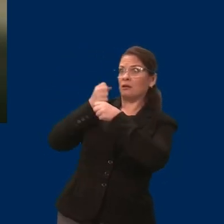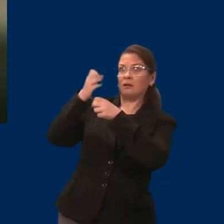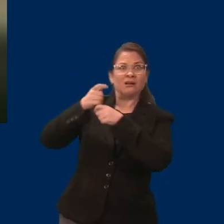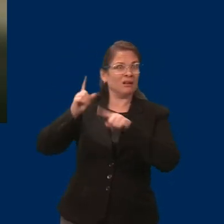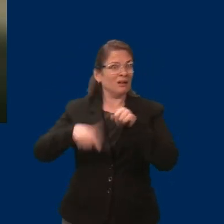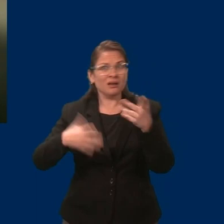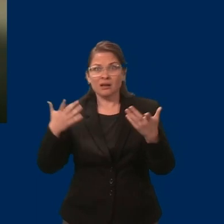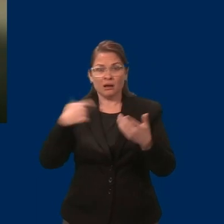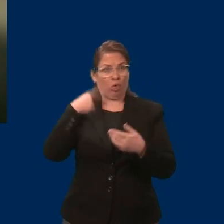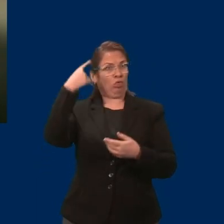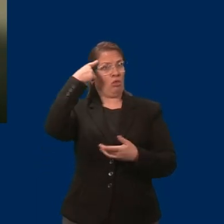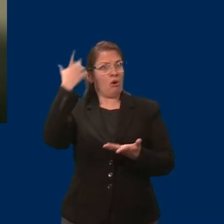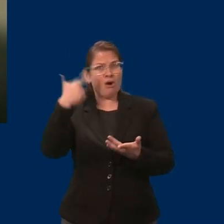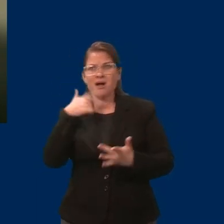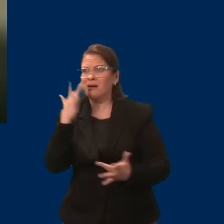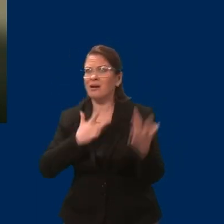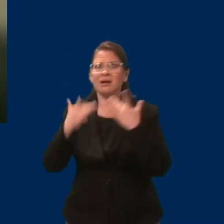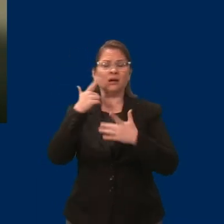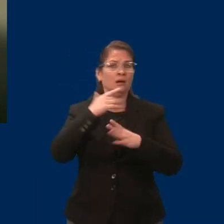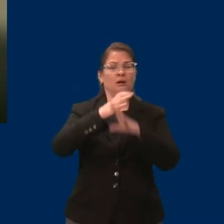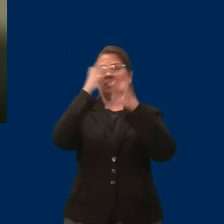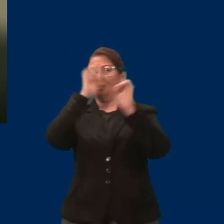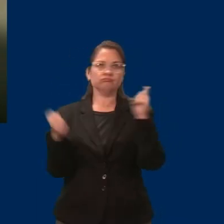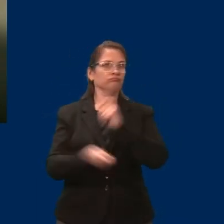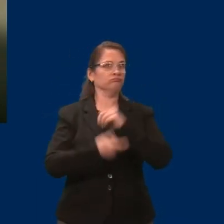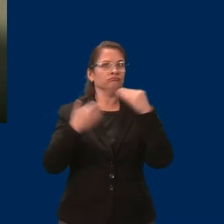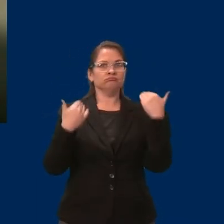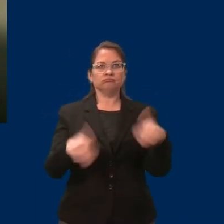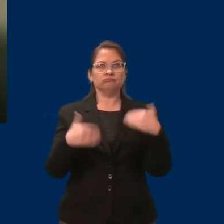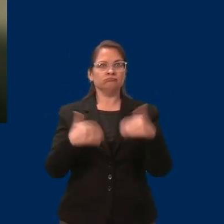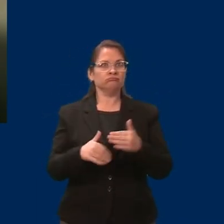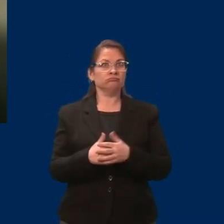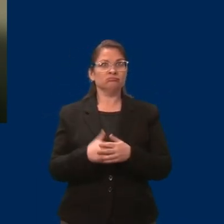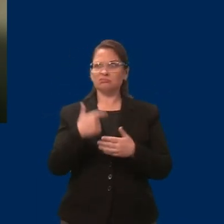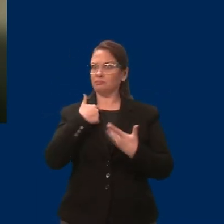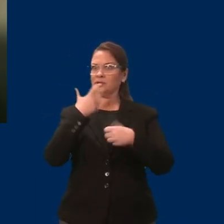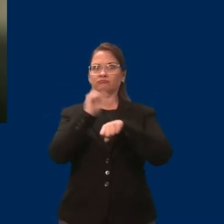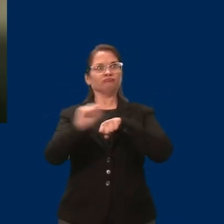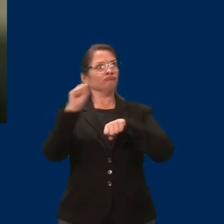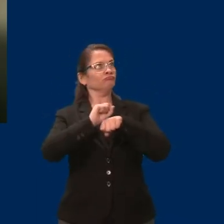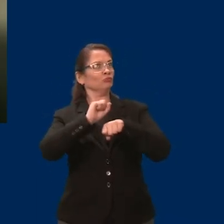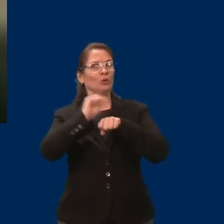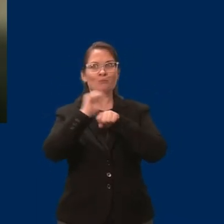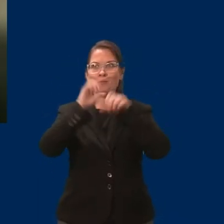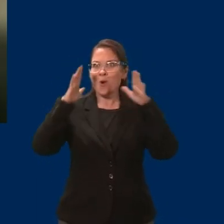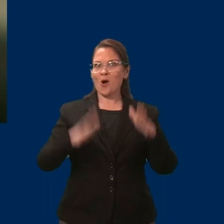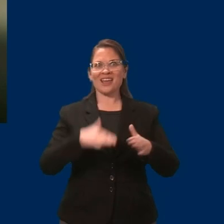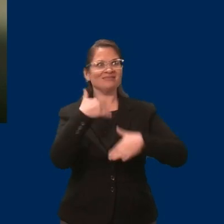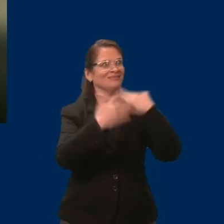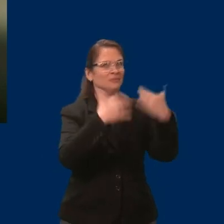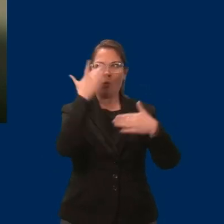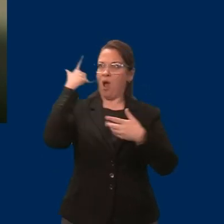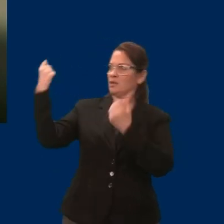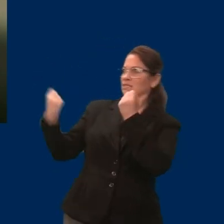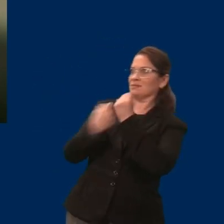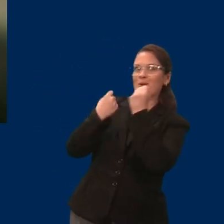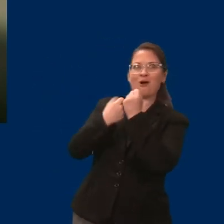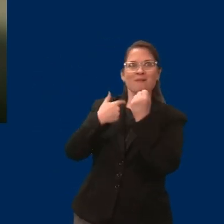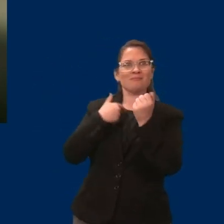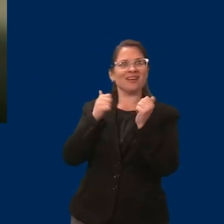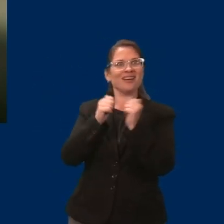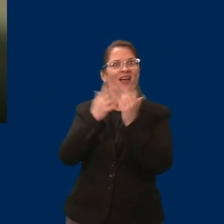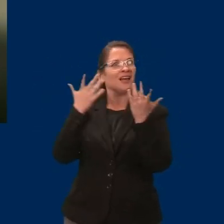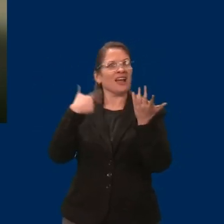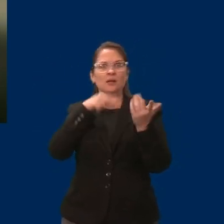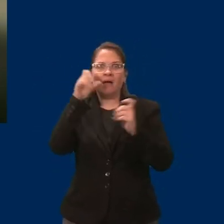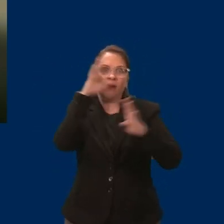stability and a stable living situation. When I got the support I desperately needed, the crisis stopped, and I was